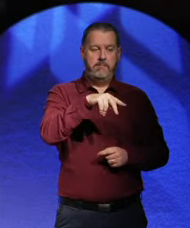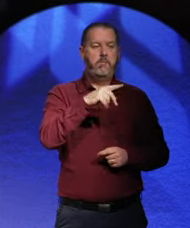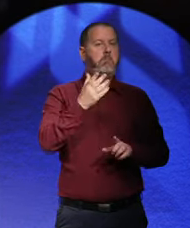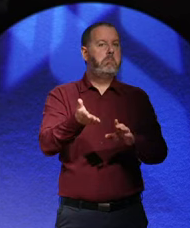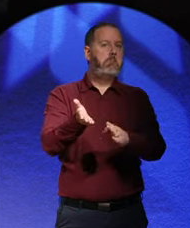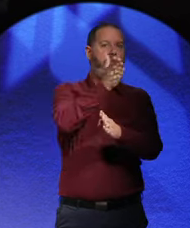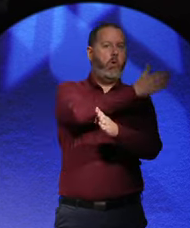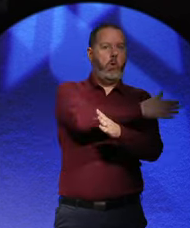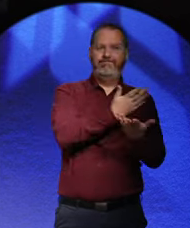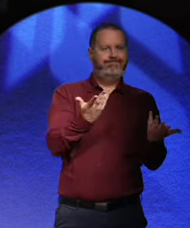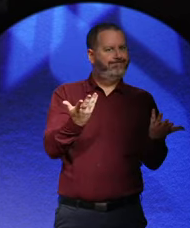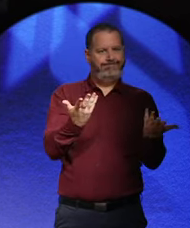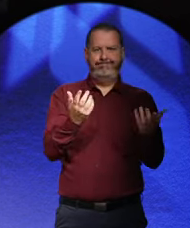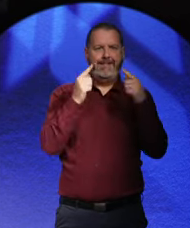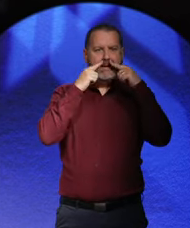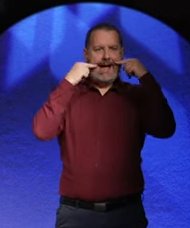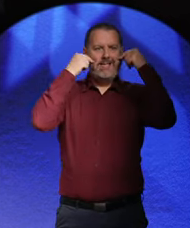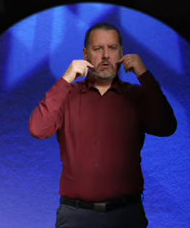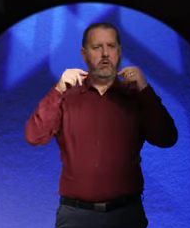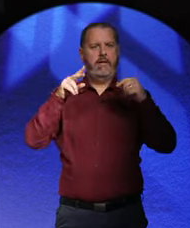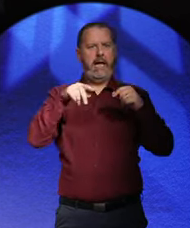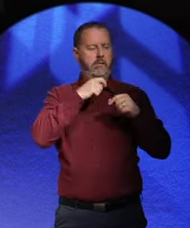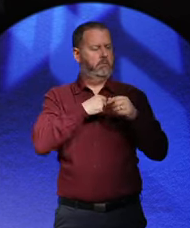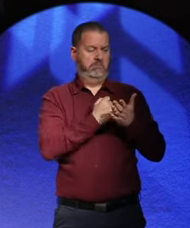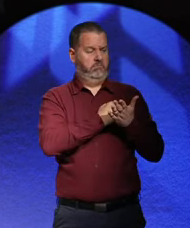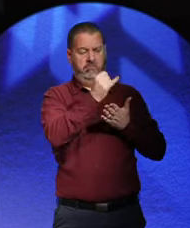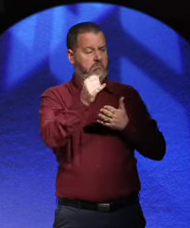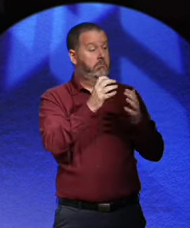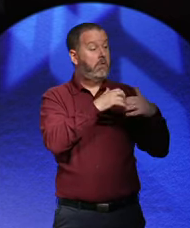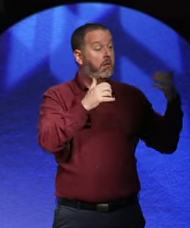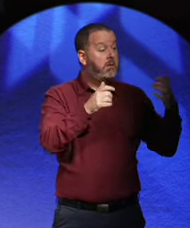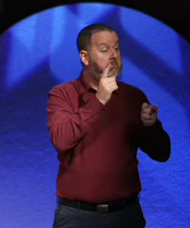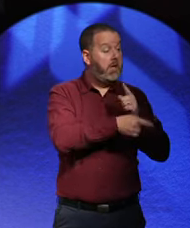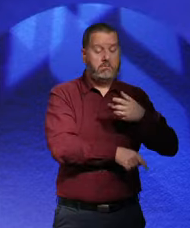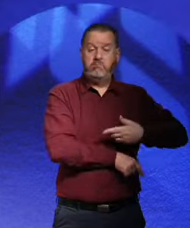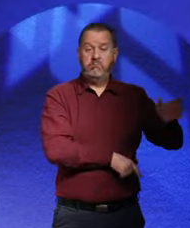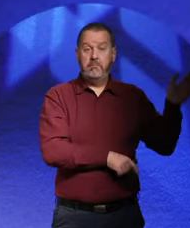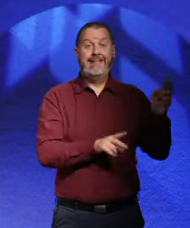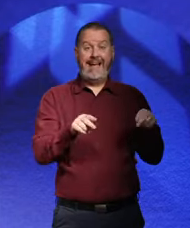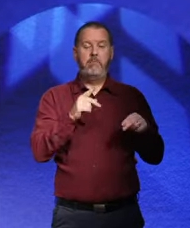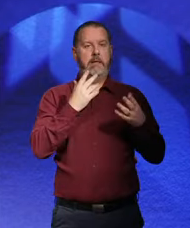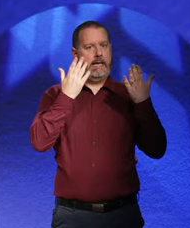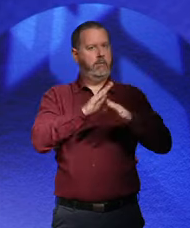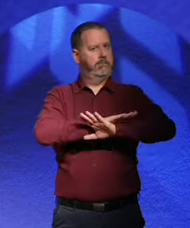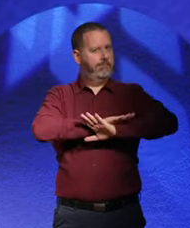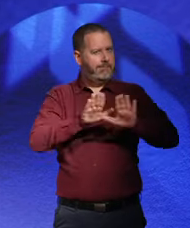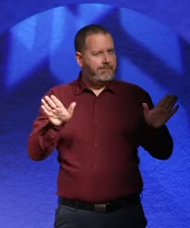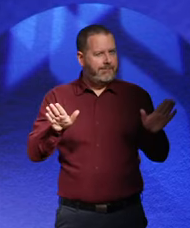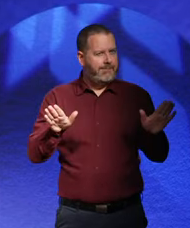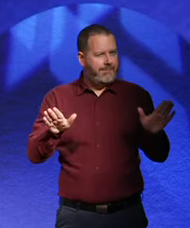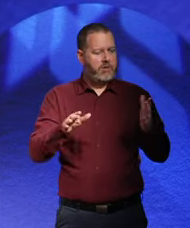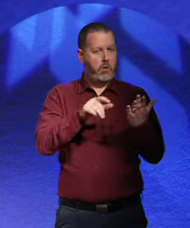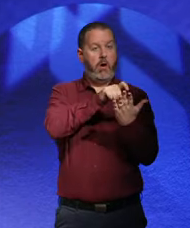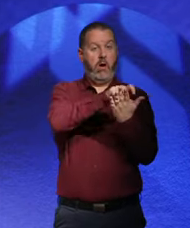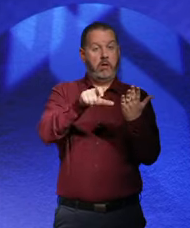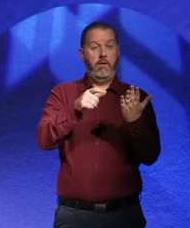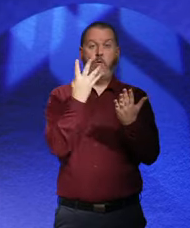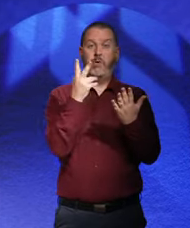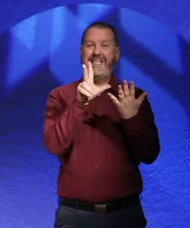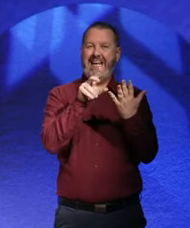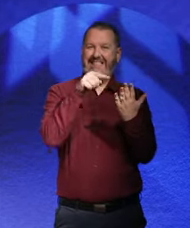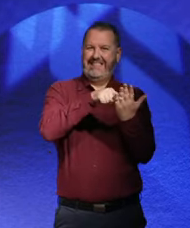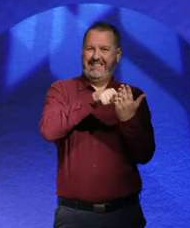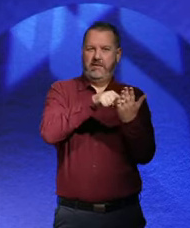So what was done was, they included Article 48 of the